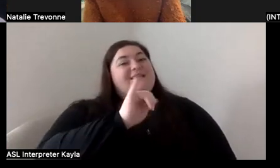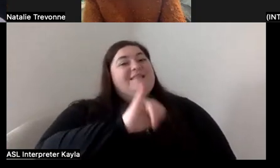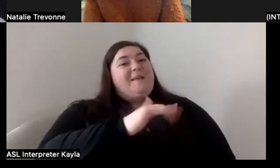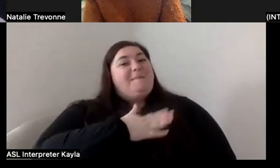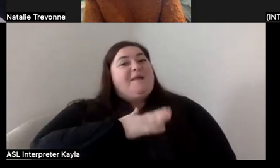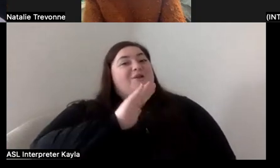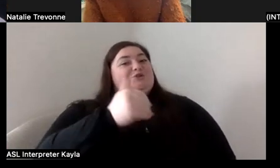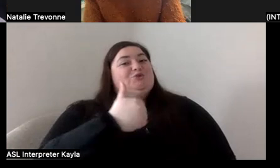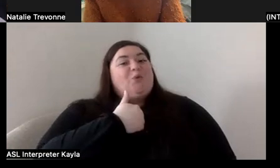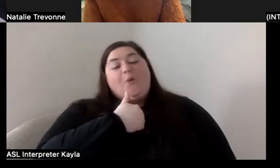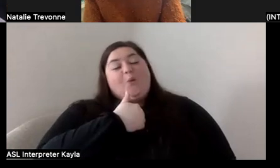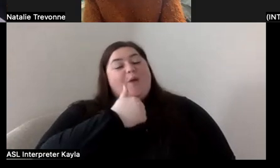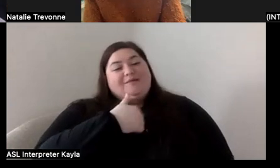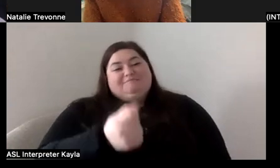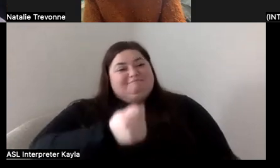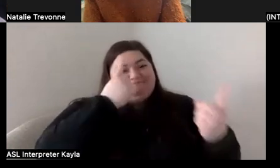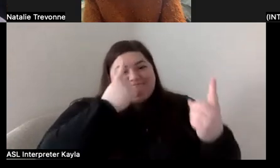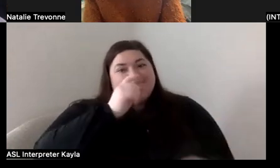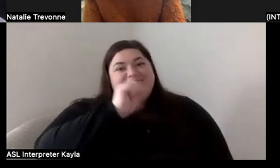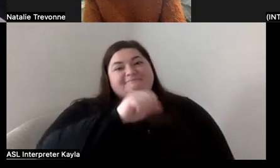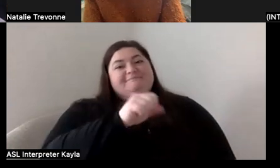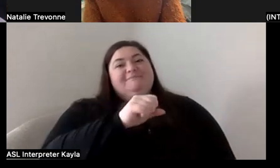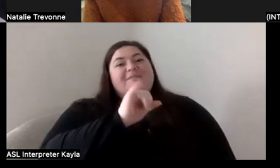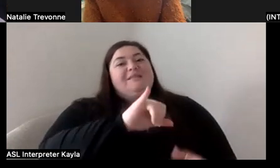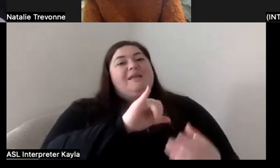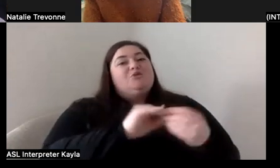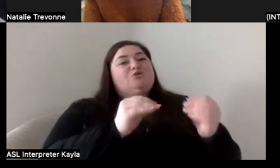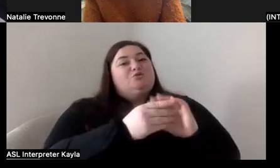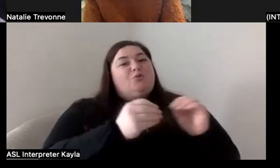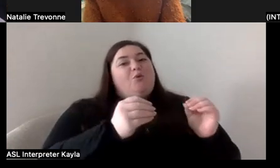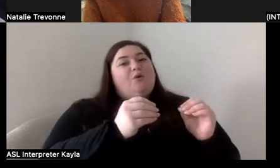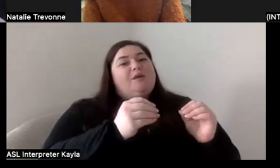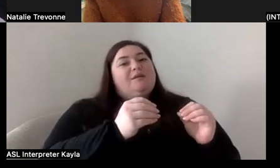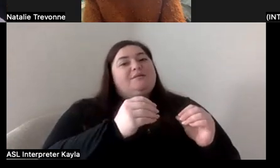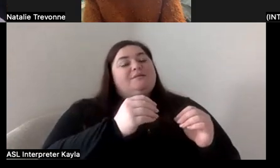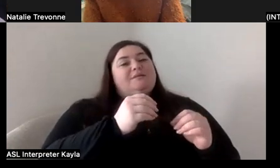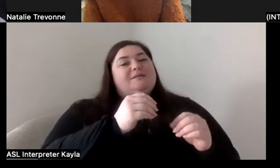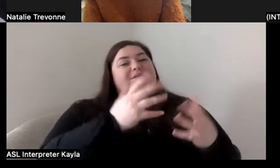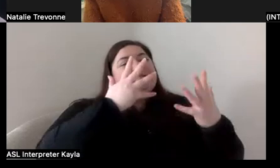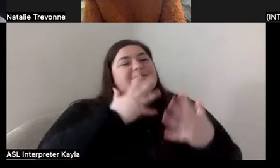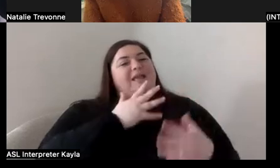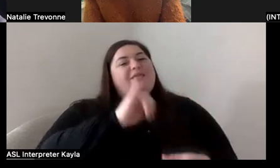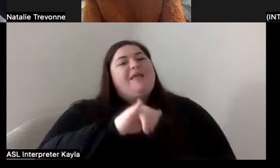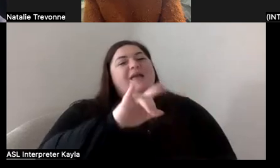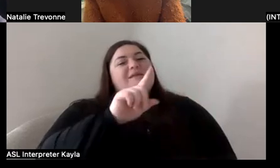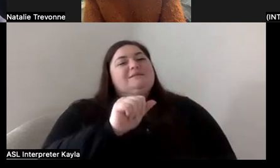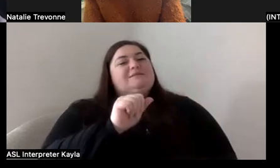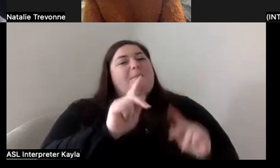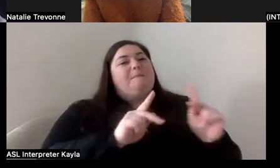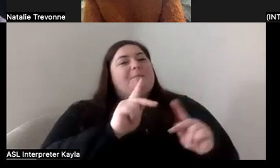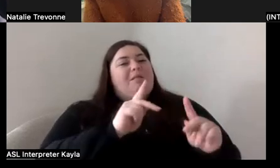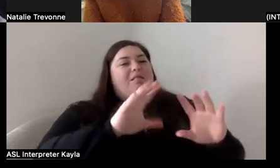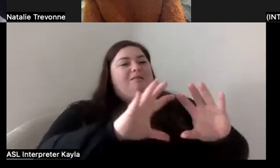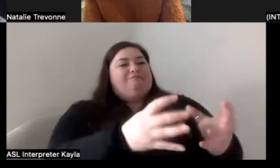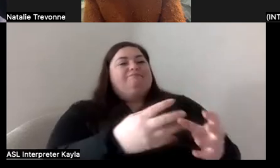Natalie, because seriously, it's like with storytelling, I feel like it's so sad that disabled people are pigeonholed into